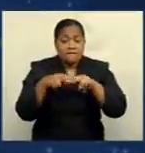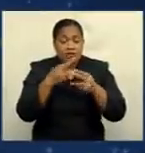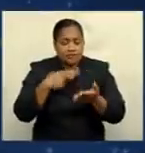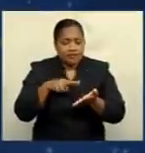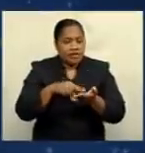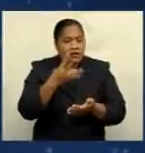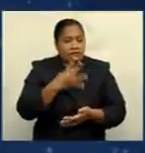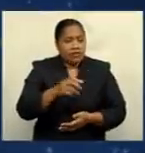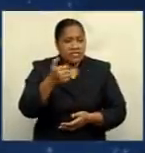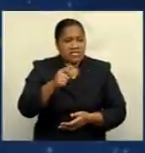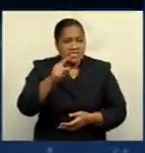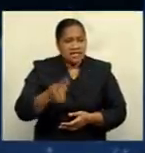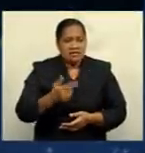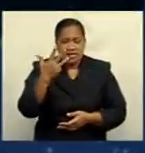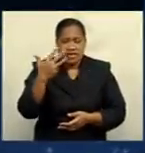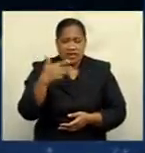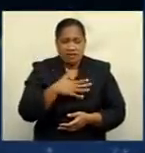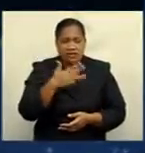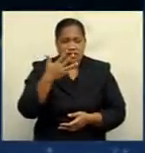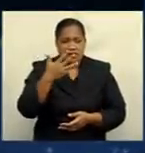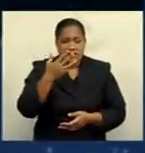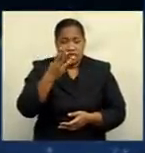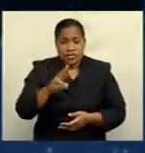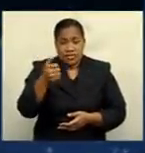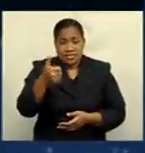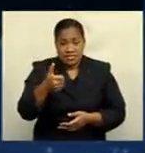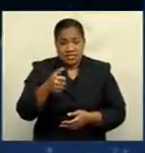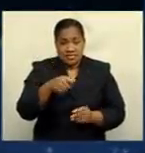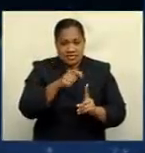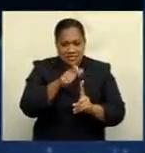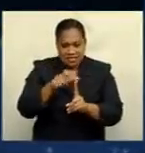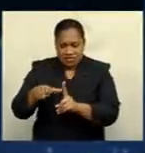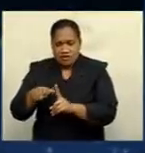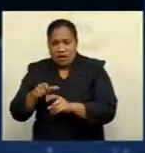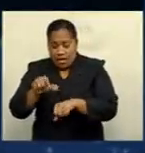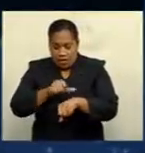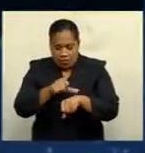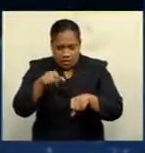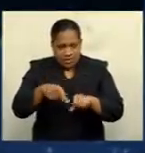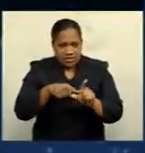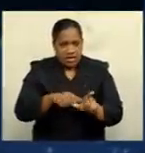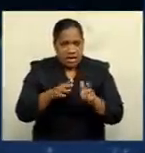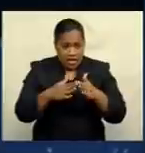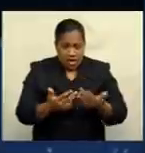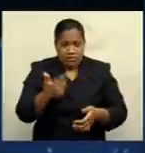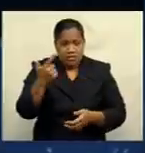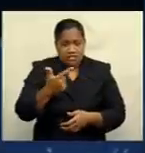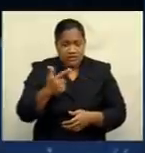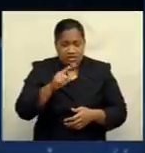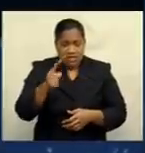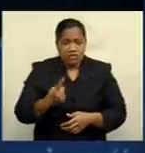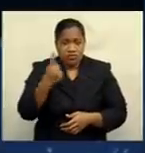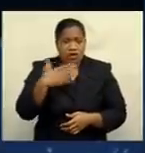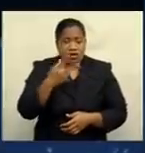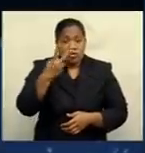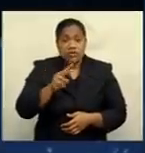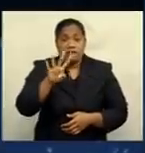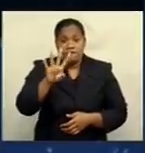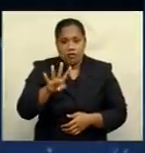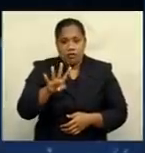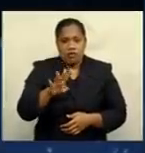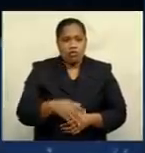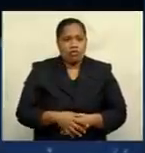,936 cases since April this year. There are now 17,124 active cases